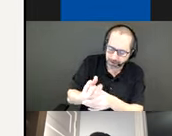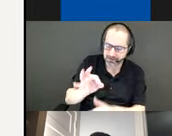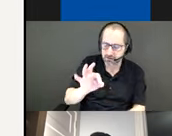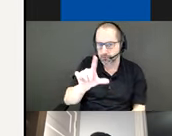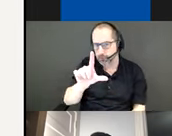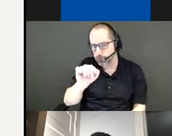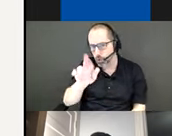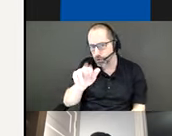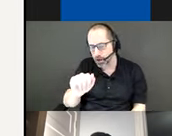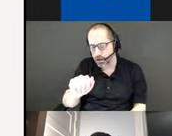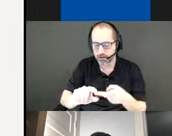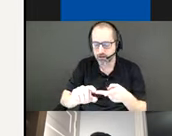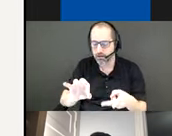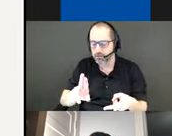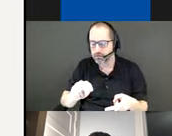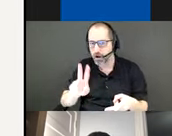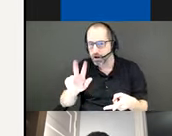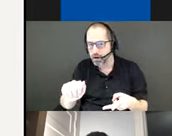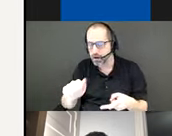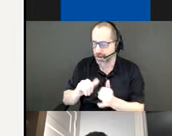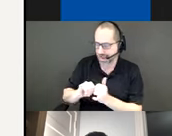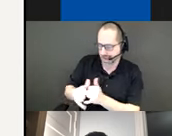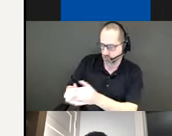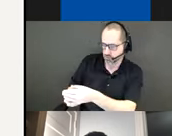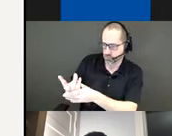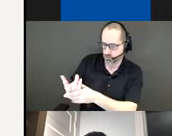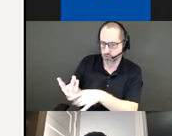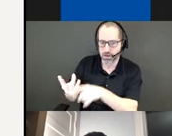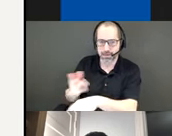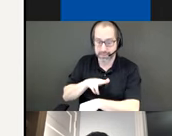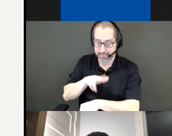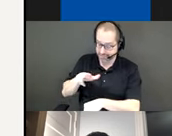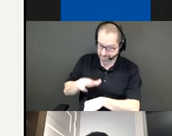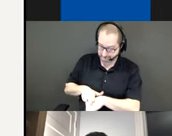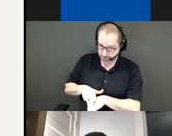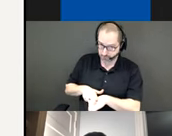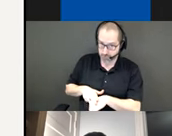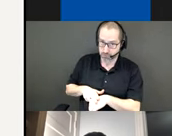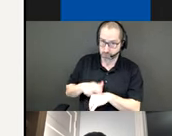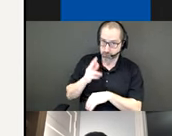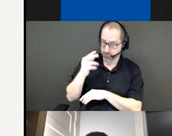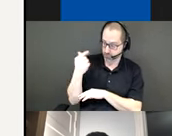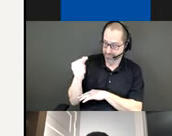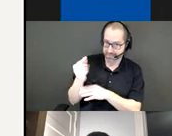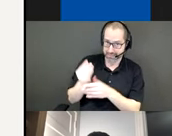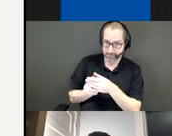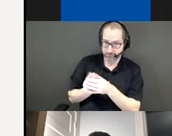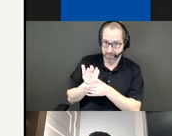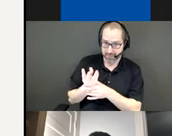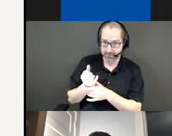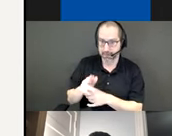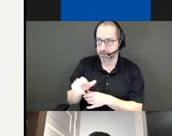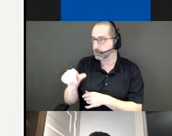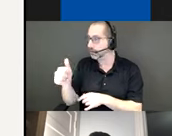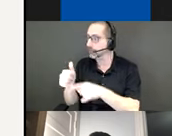space taking a bit from native species taking a bit from experimental species that could coexist with those